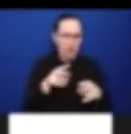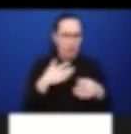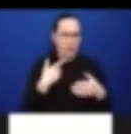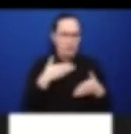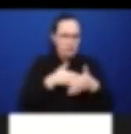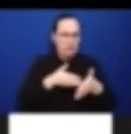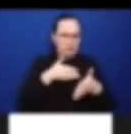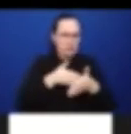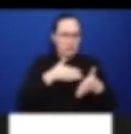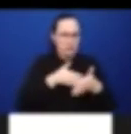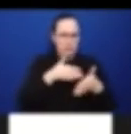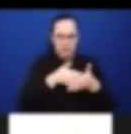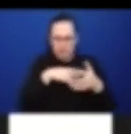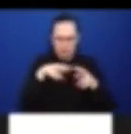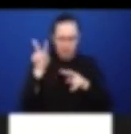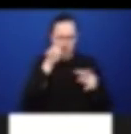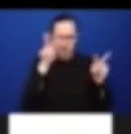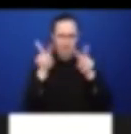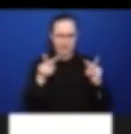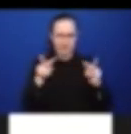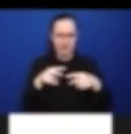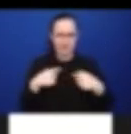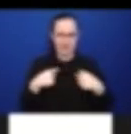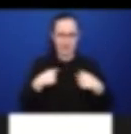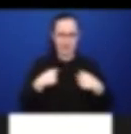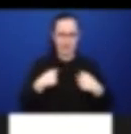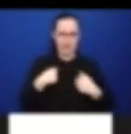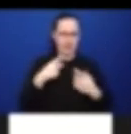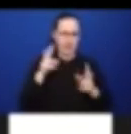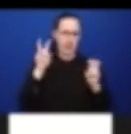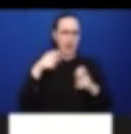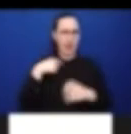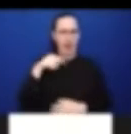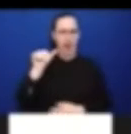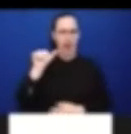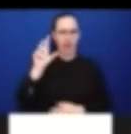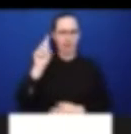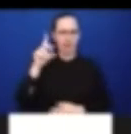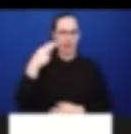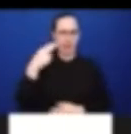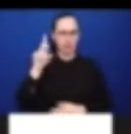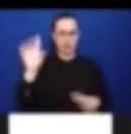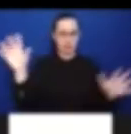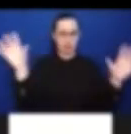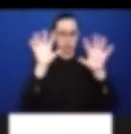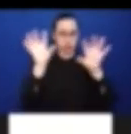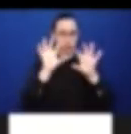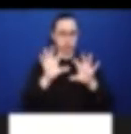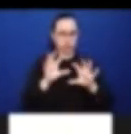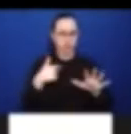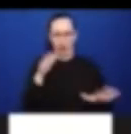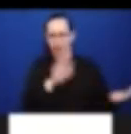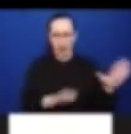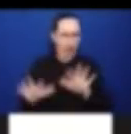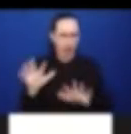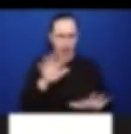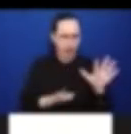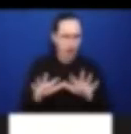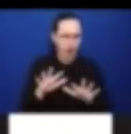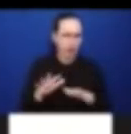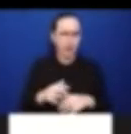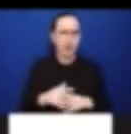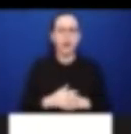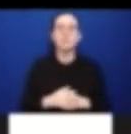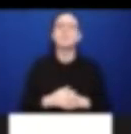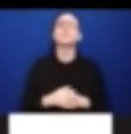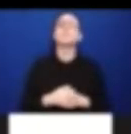attention deficit disorder here or something. Anyhow, folks, welcome to the seminar. I'm